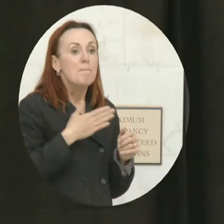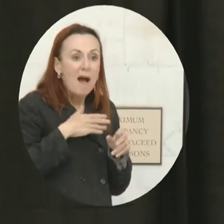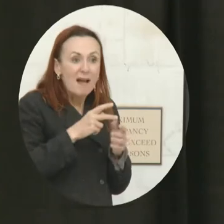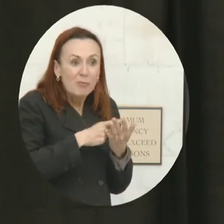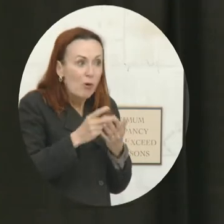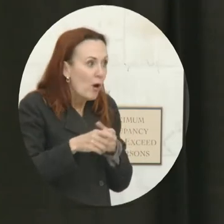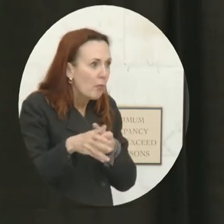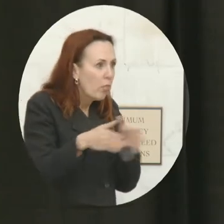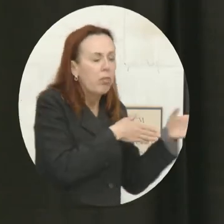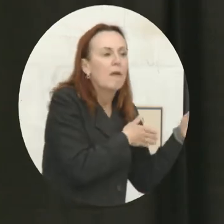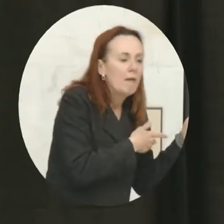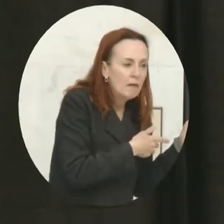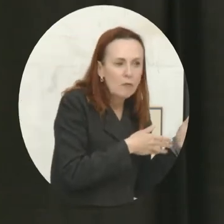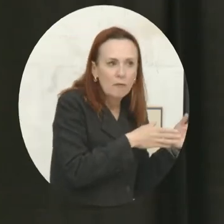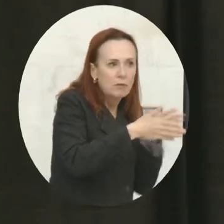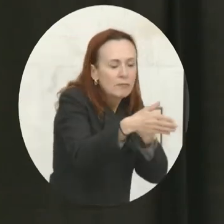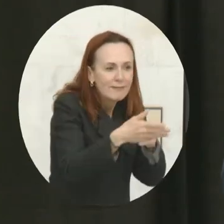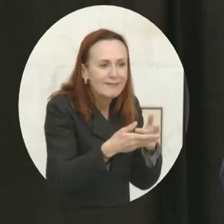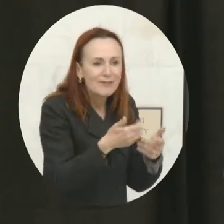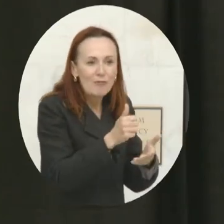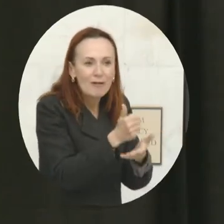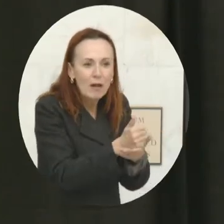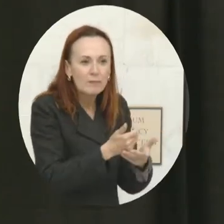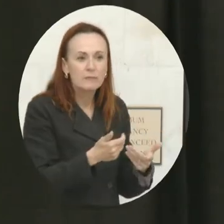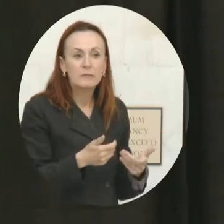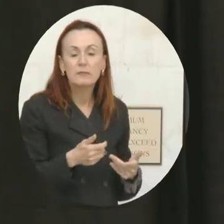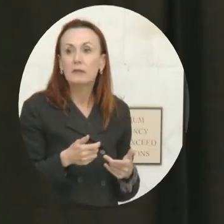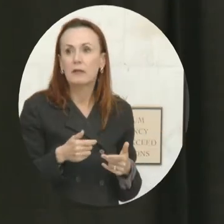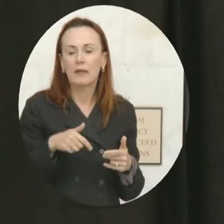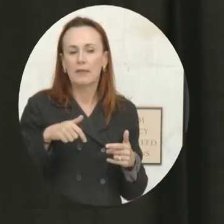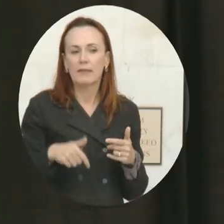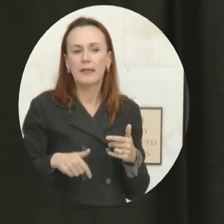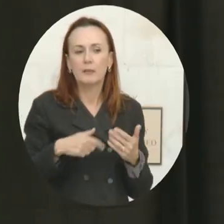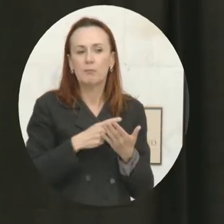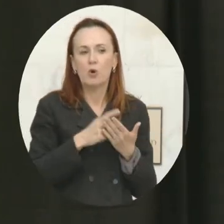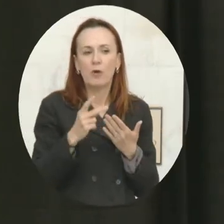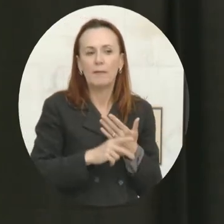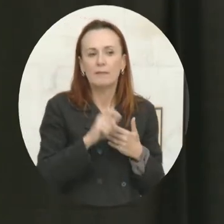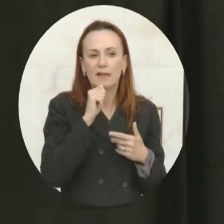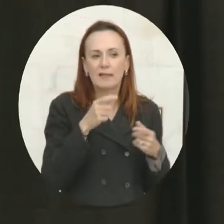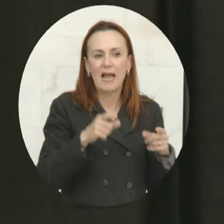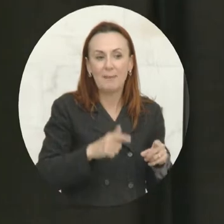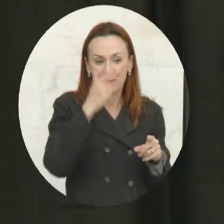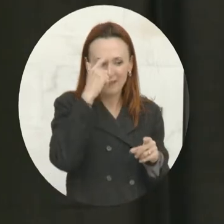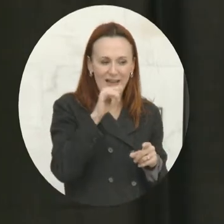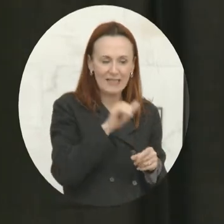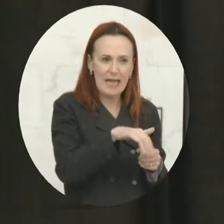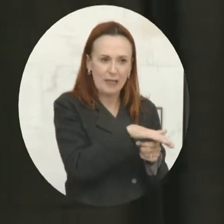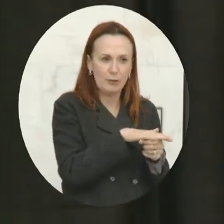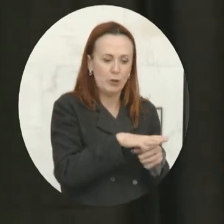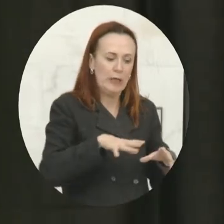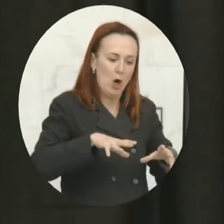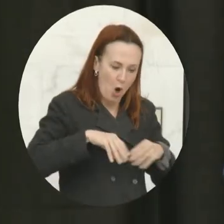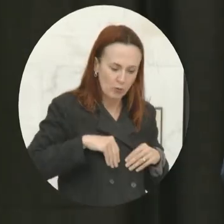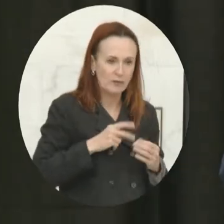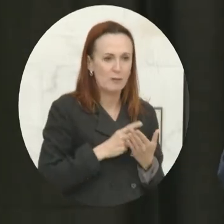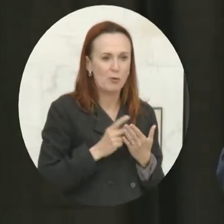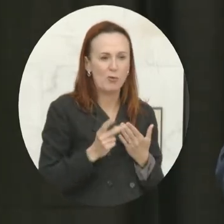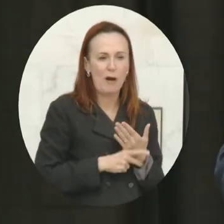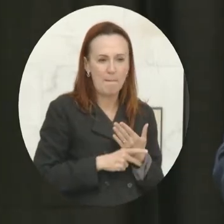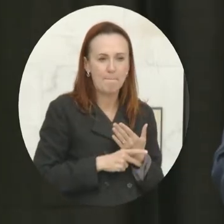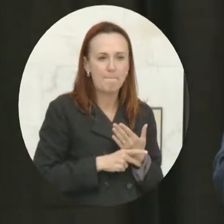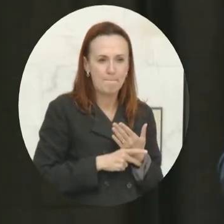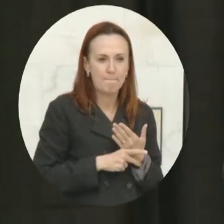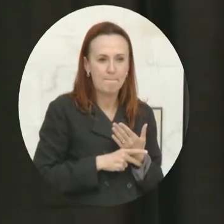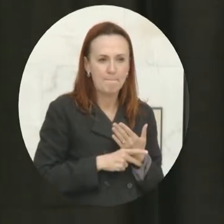These programs are frankly free of that because the community owns it, so they keep working, right?